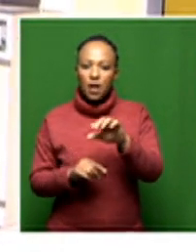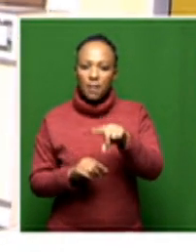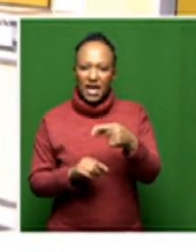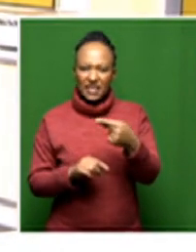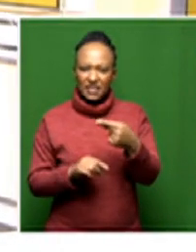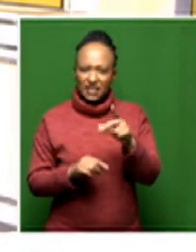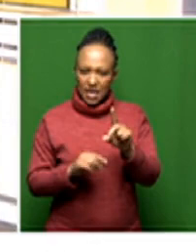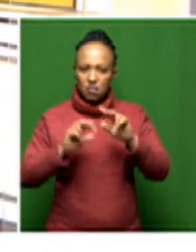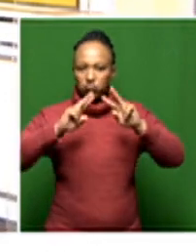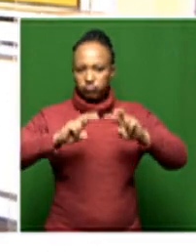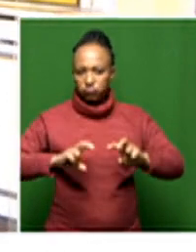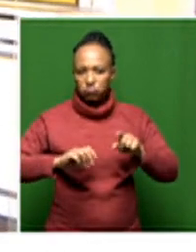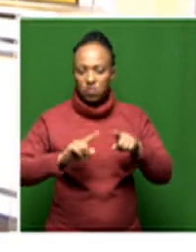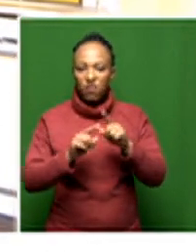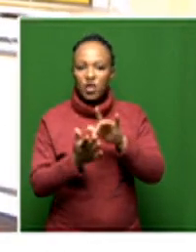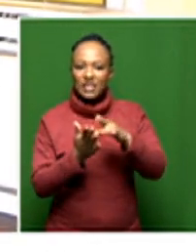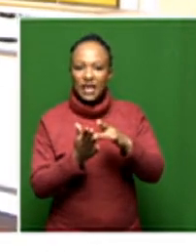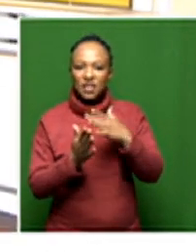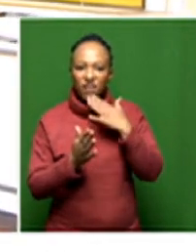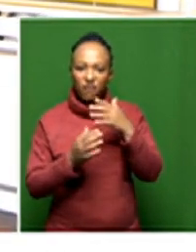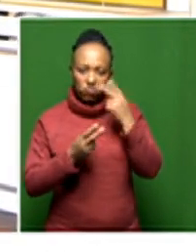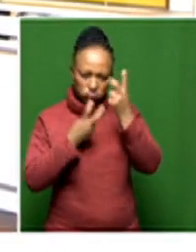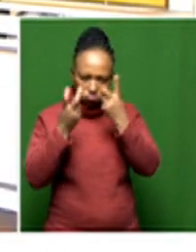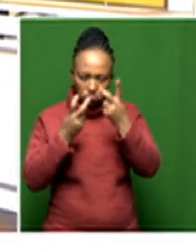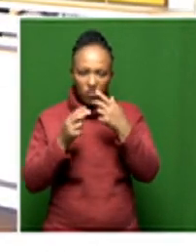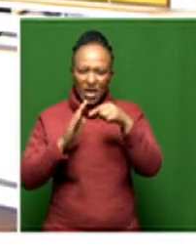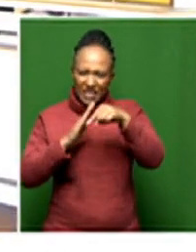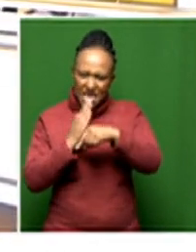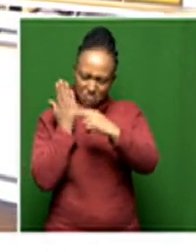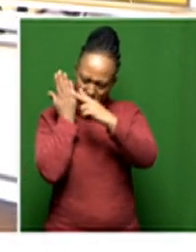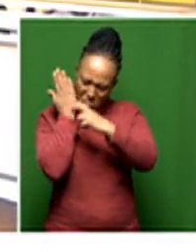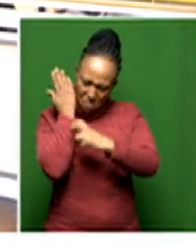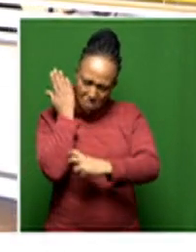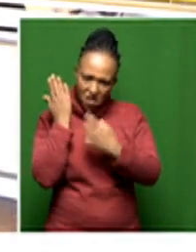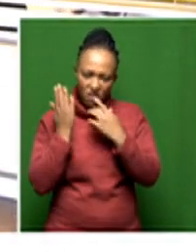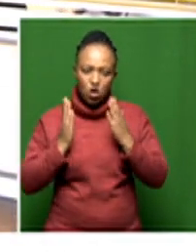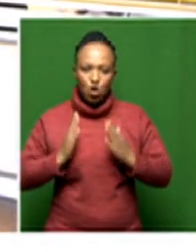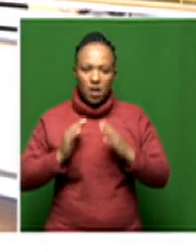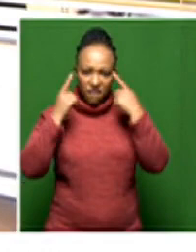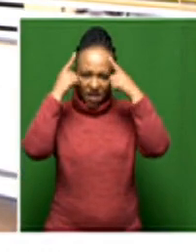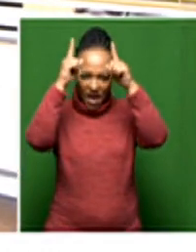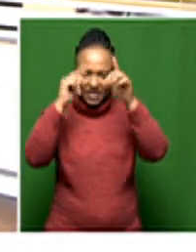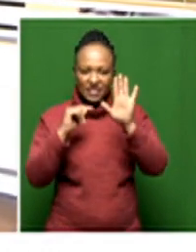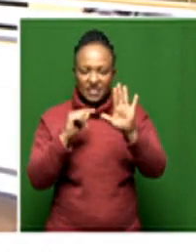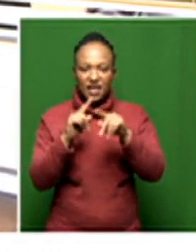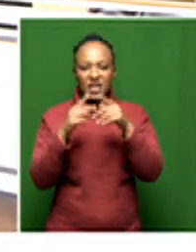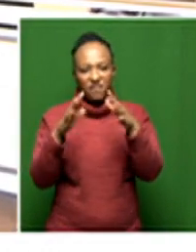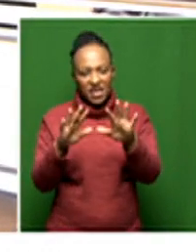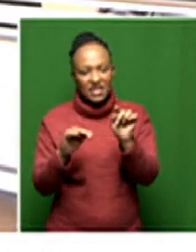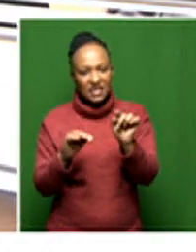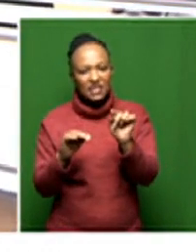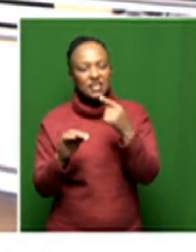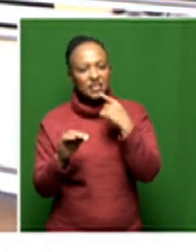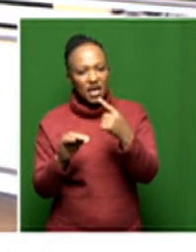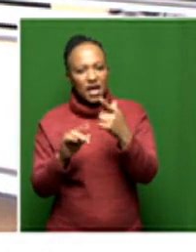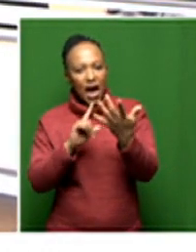research fellow at the center for the exploration of deep human journey uh wits university and she was talking to us about her